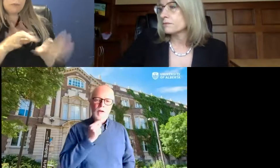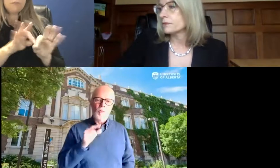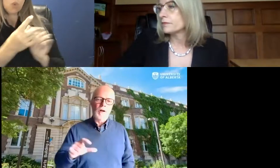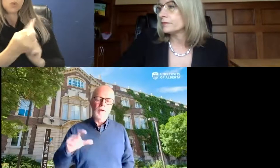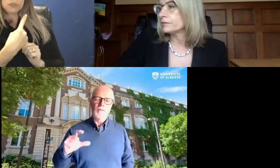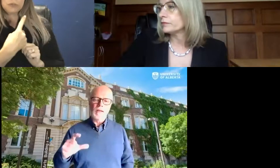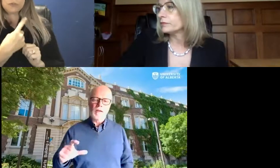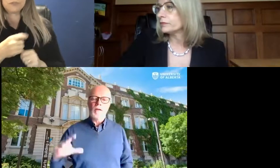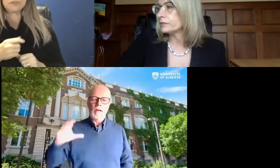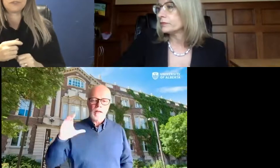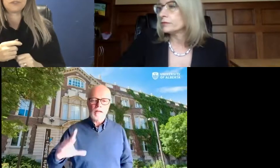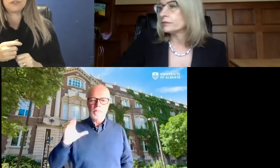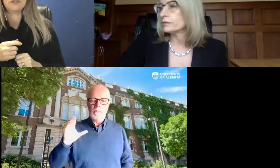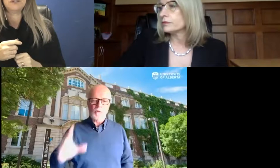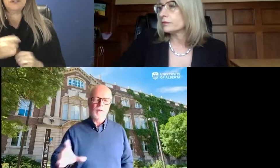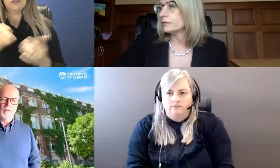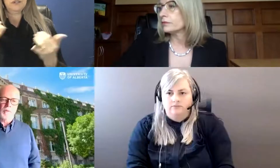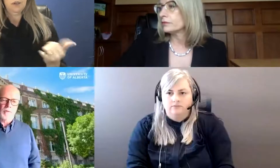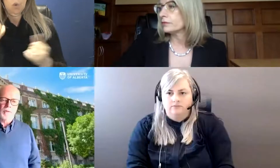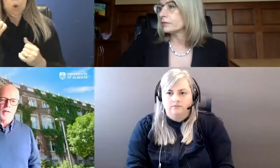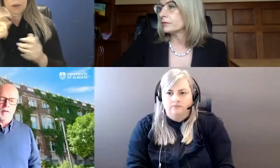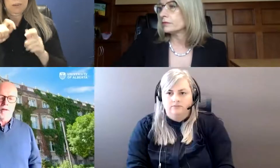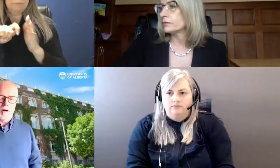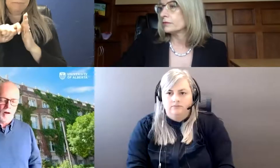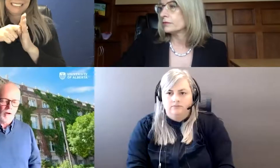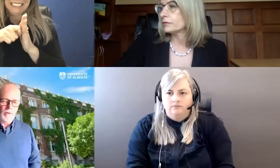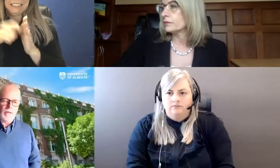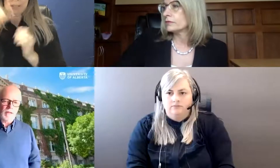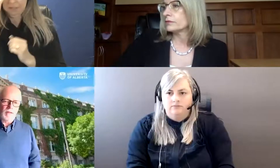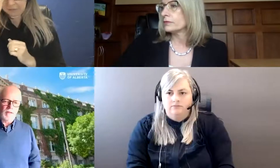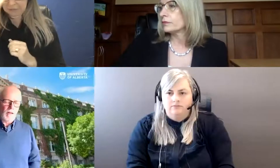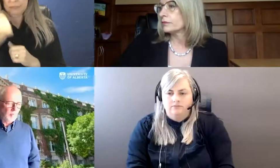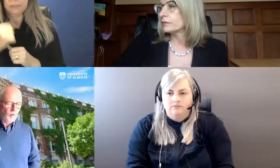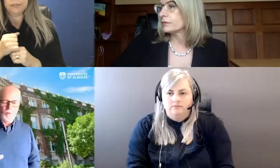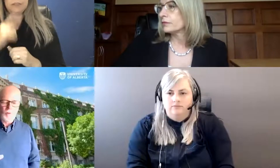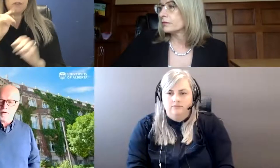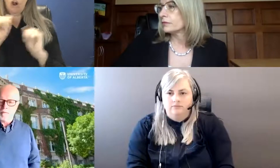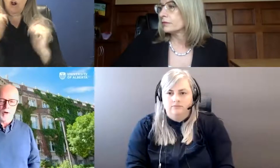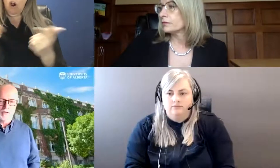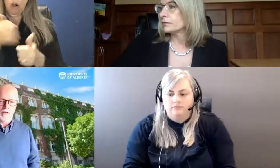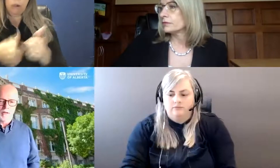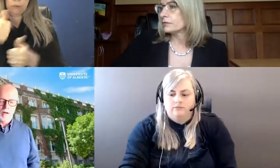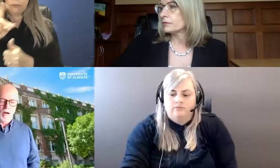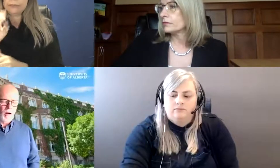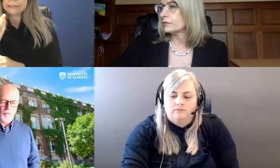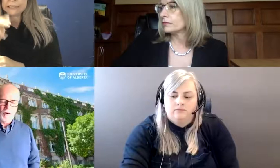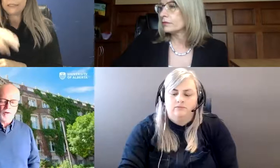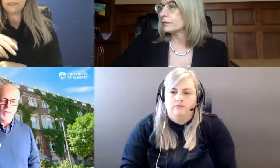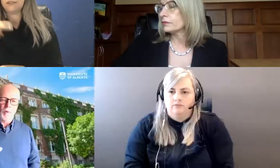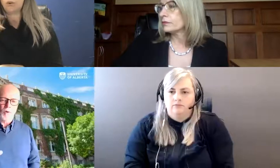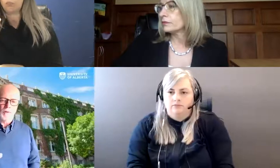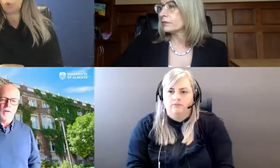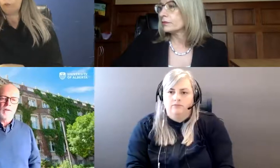One of the key principles that, that all the deans and the provost and president are very